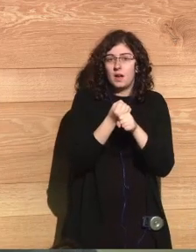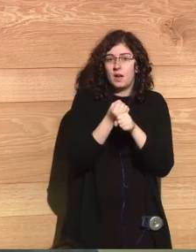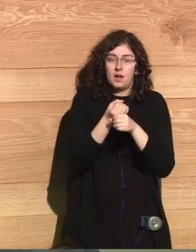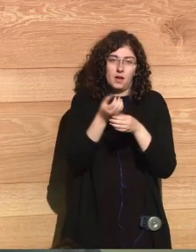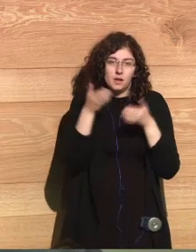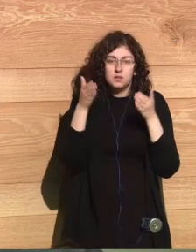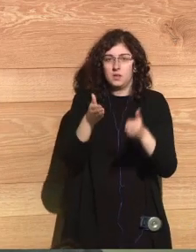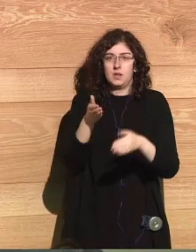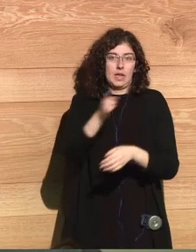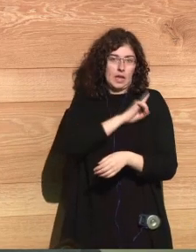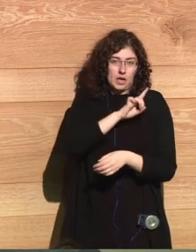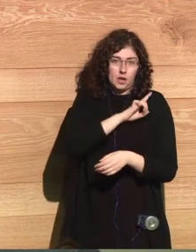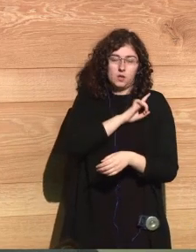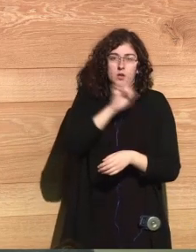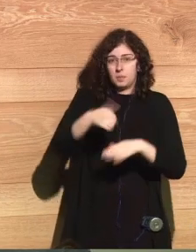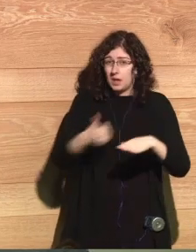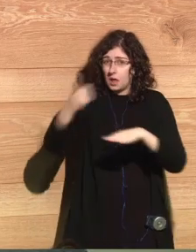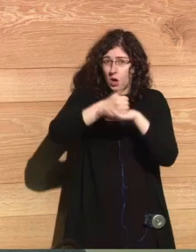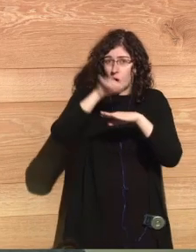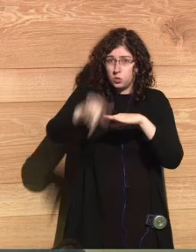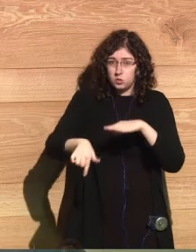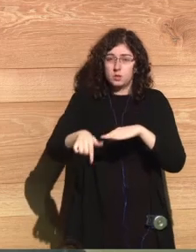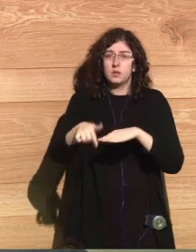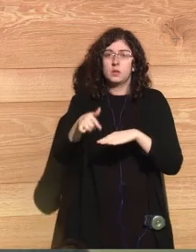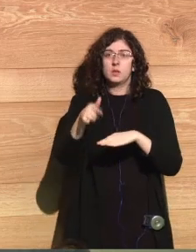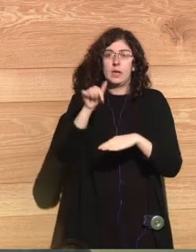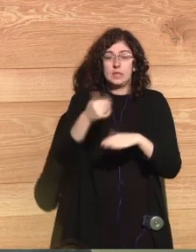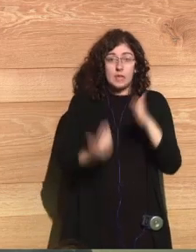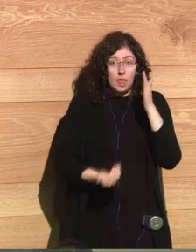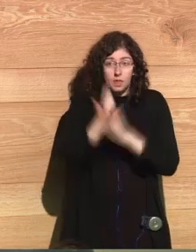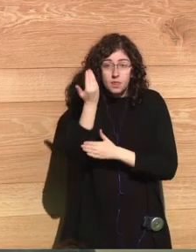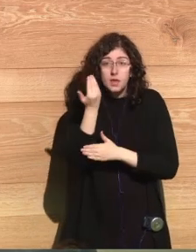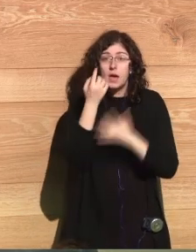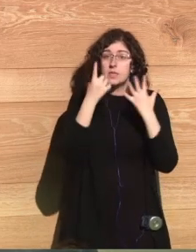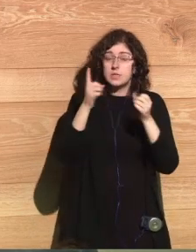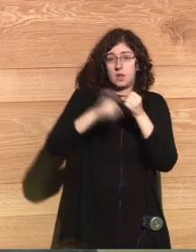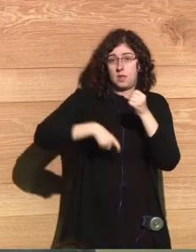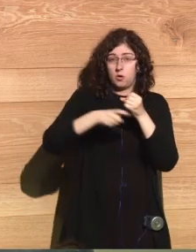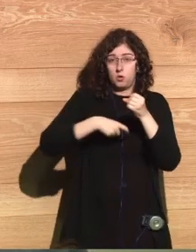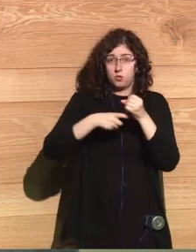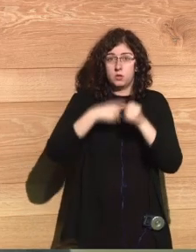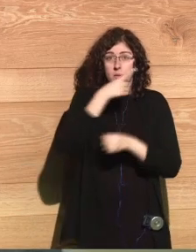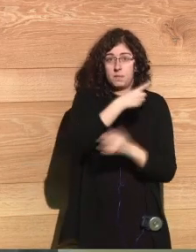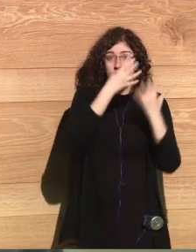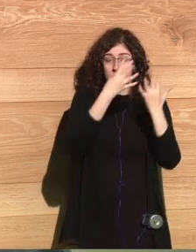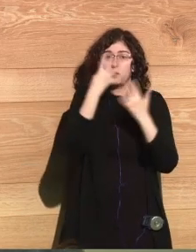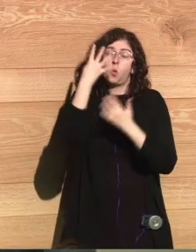And on that very day, August 6th, 1945,